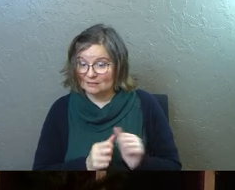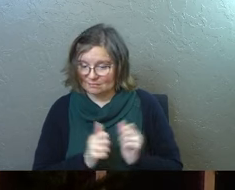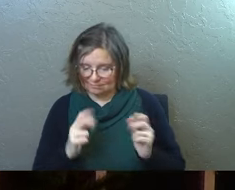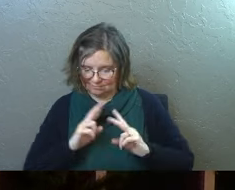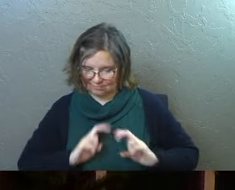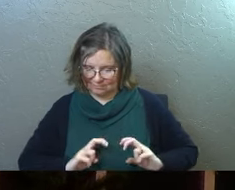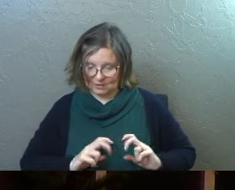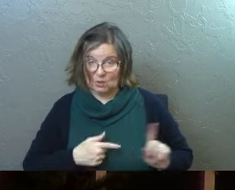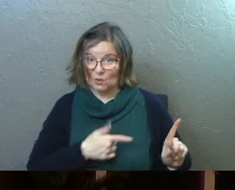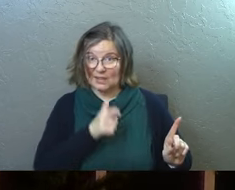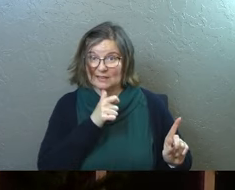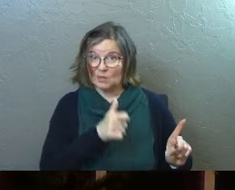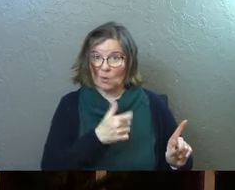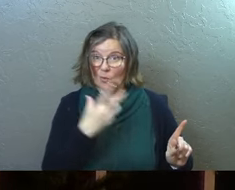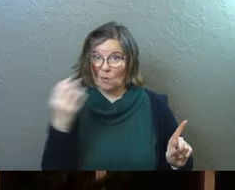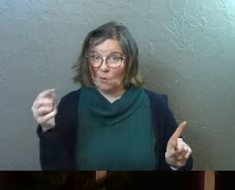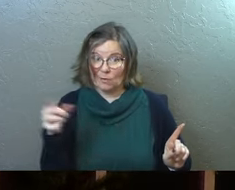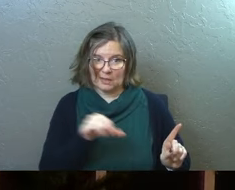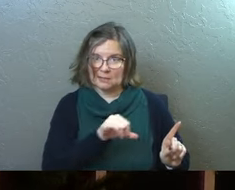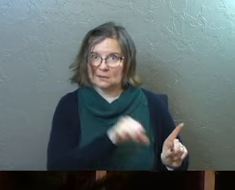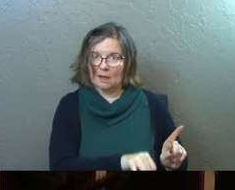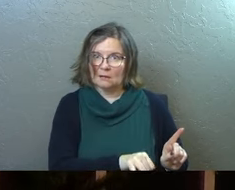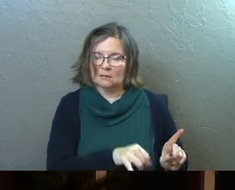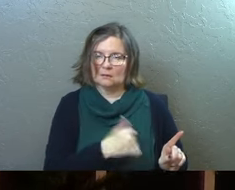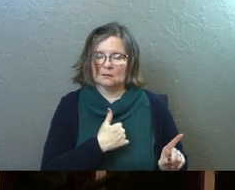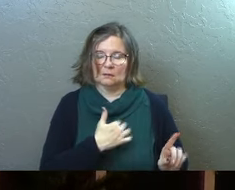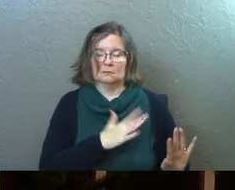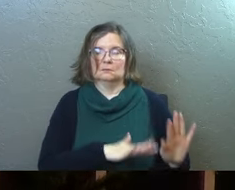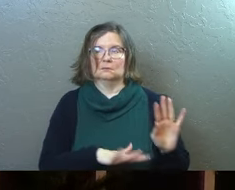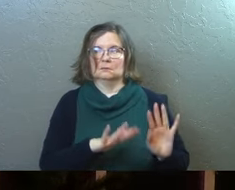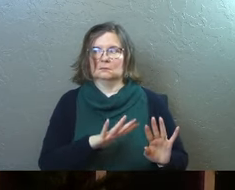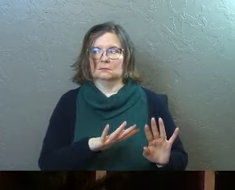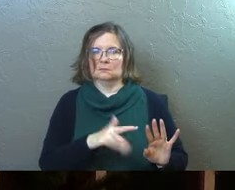And so they don't go. And it just kind of hit me. I'm like, you know,